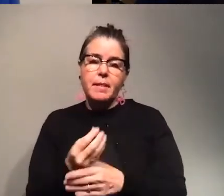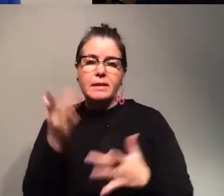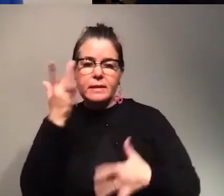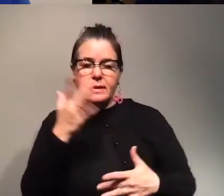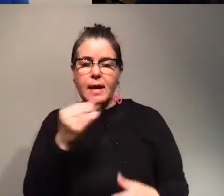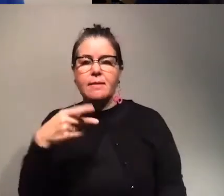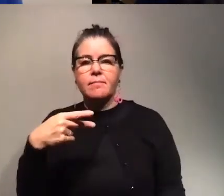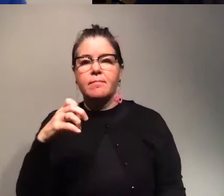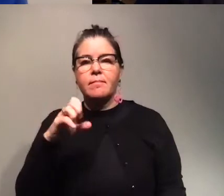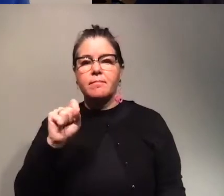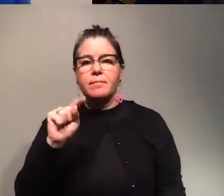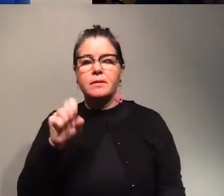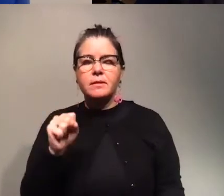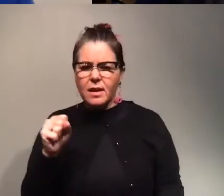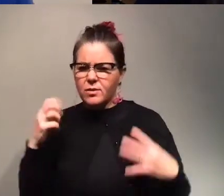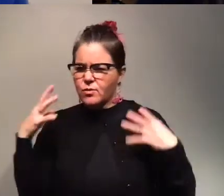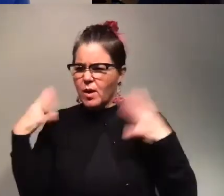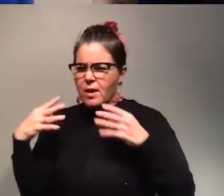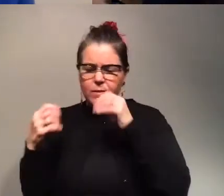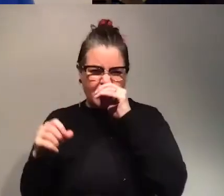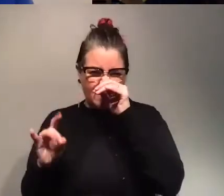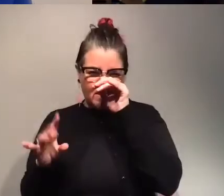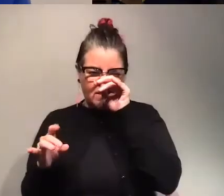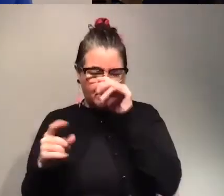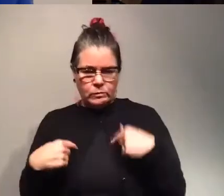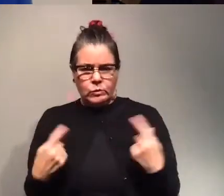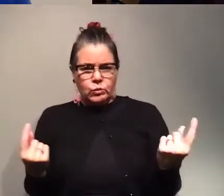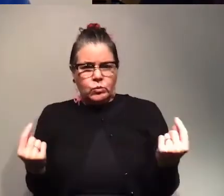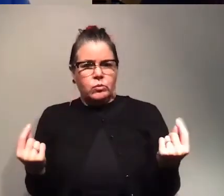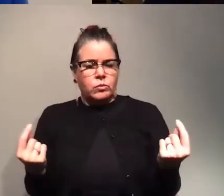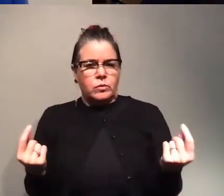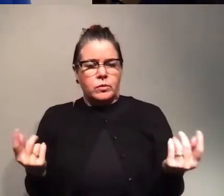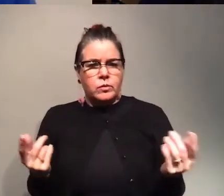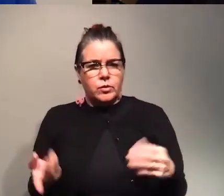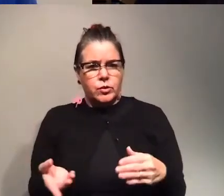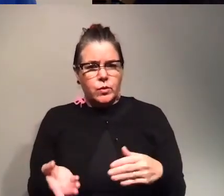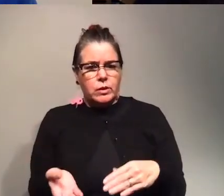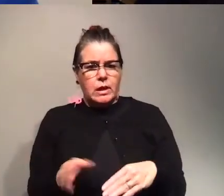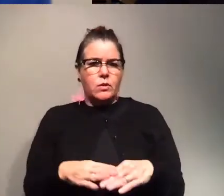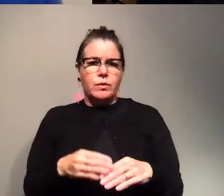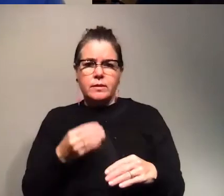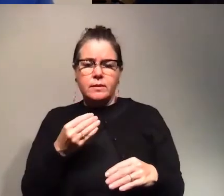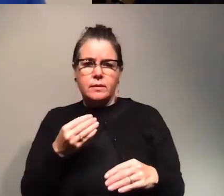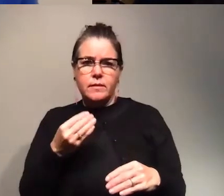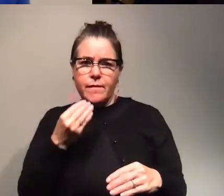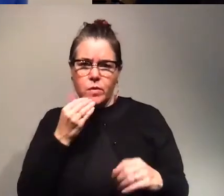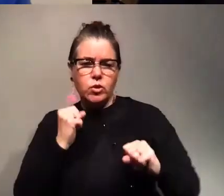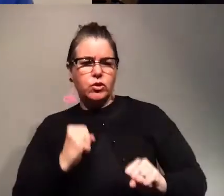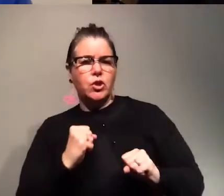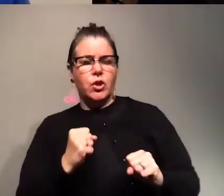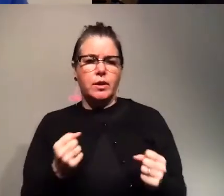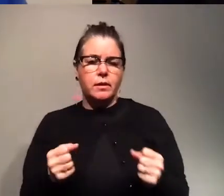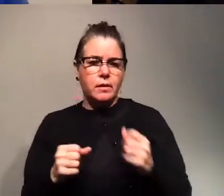whoa okay so so what can we do to increase food security well